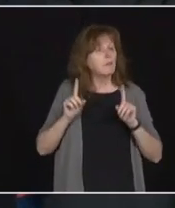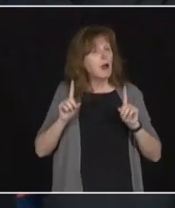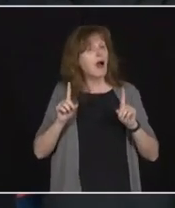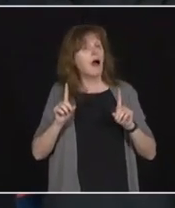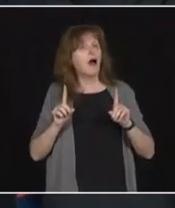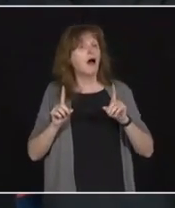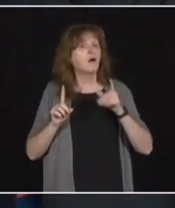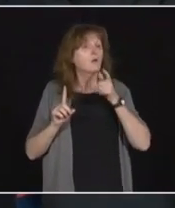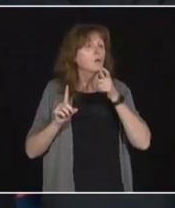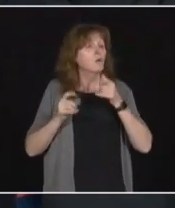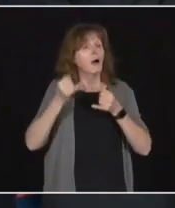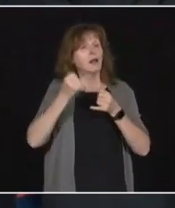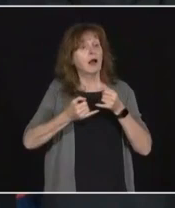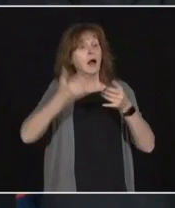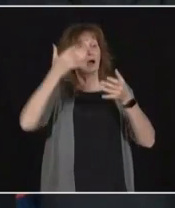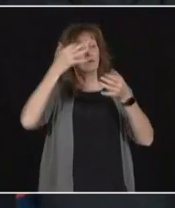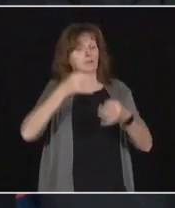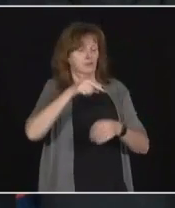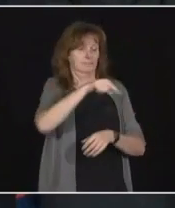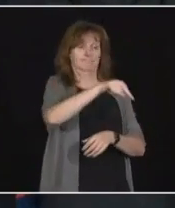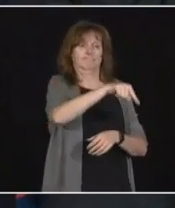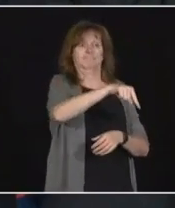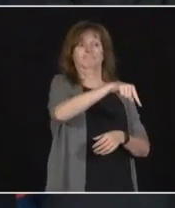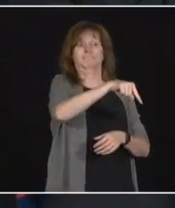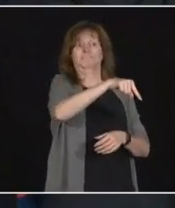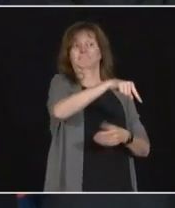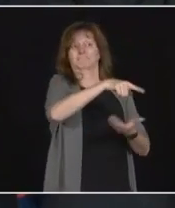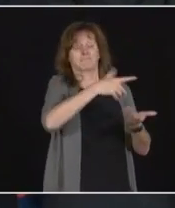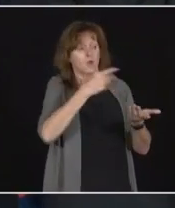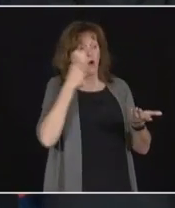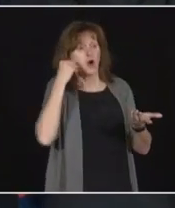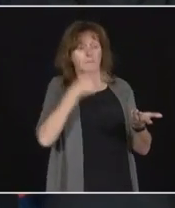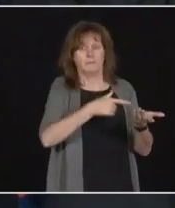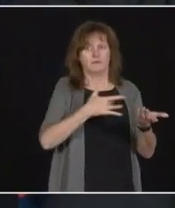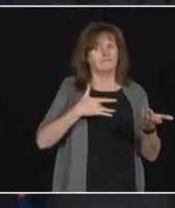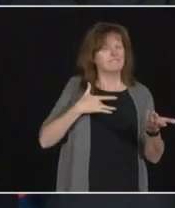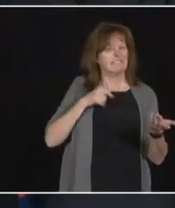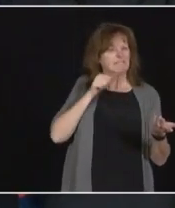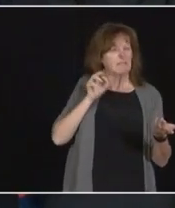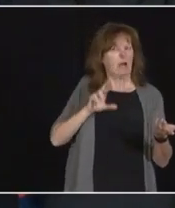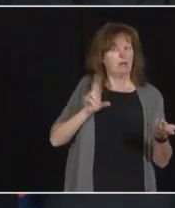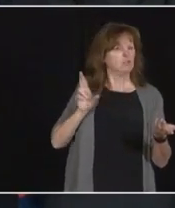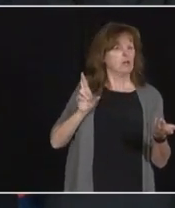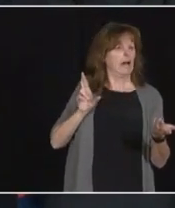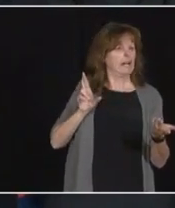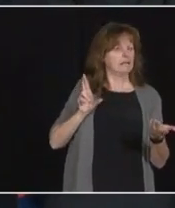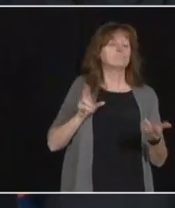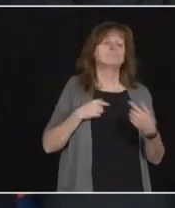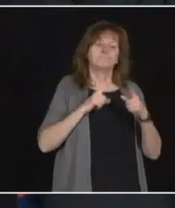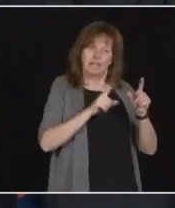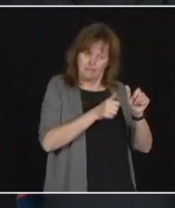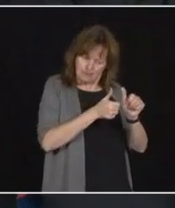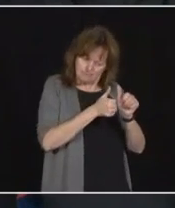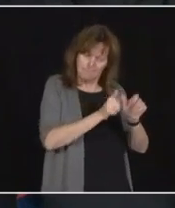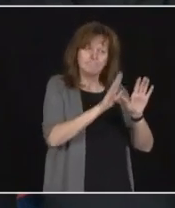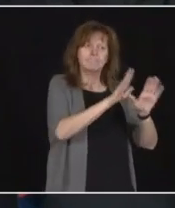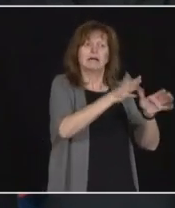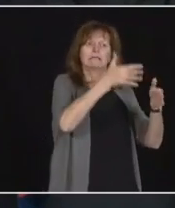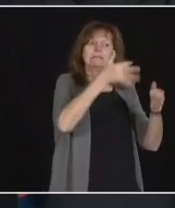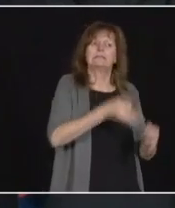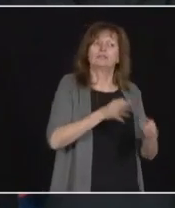shots. If they don't feel comfortable, cooperate with the homes because most of them are phenomenal